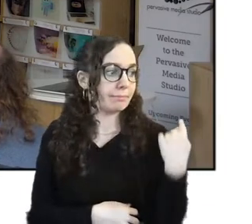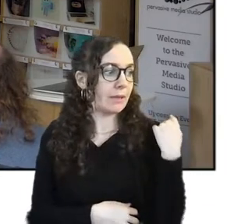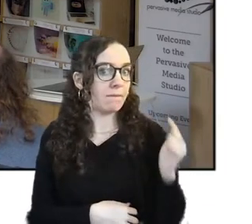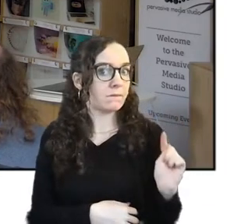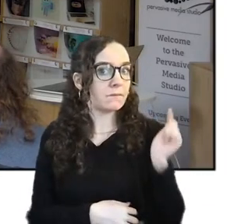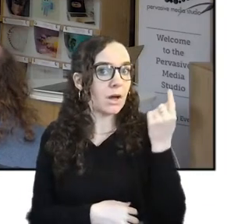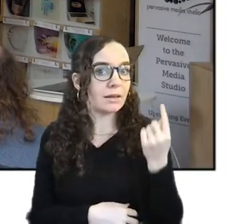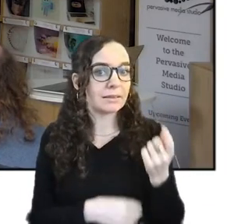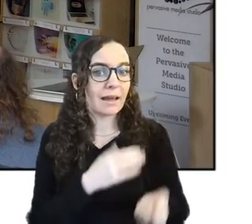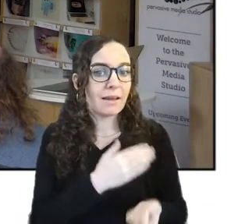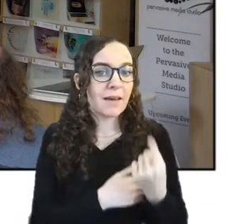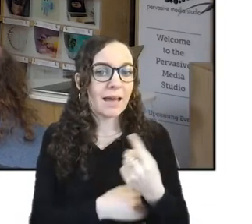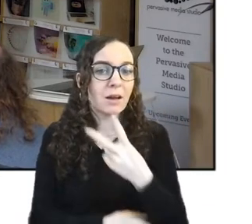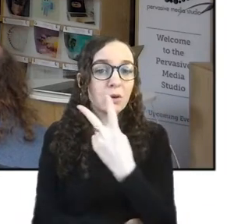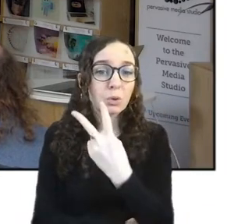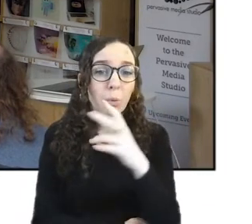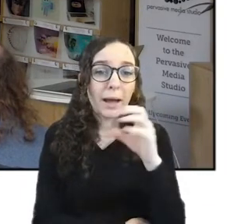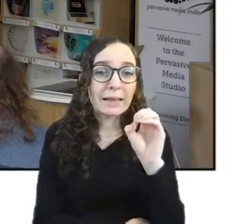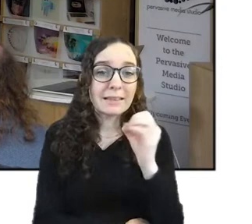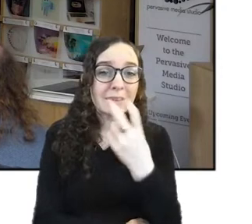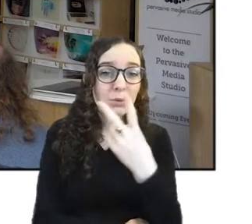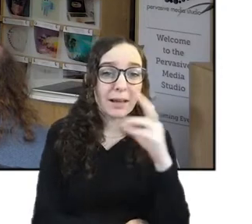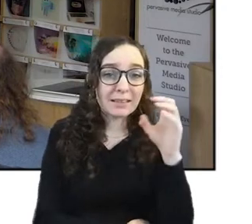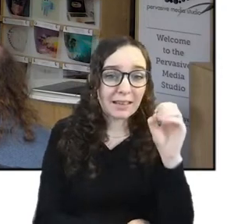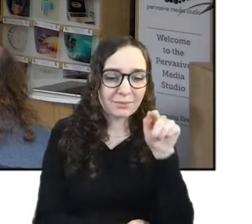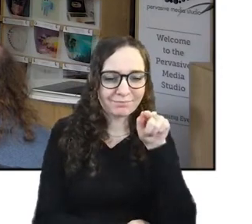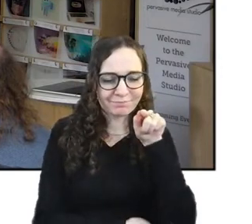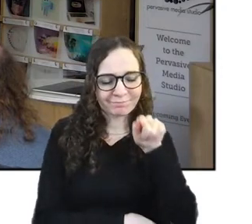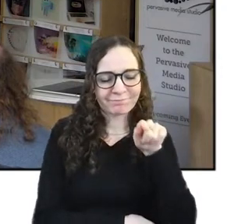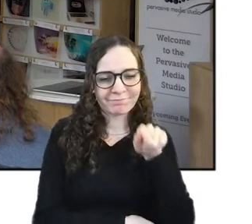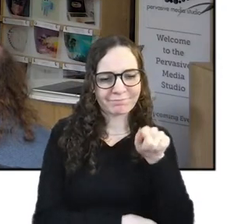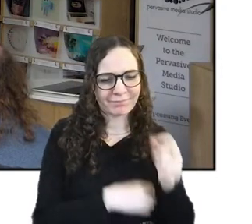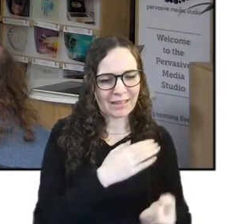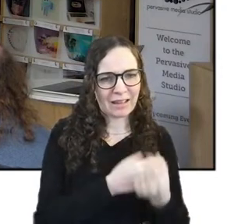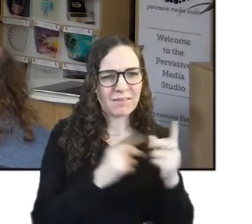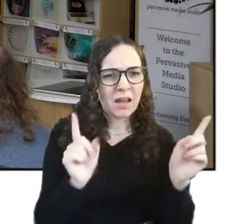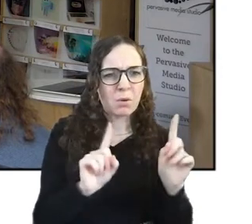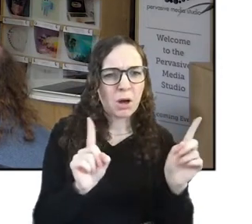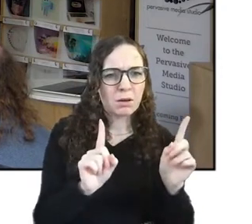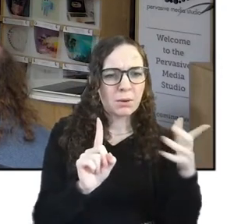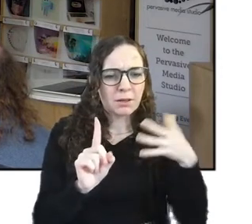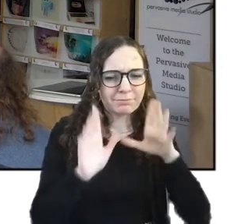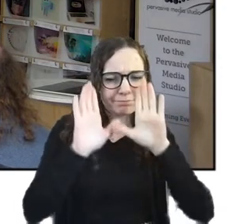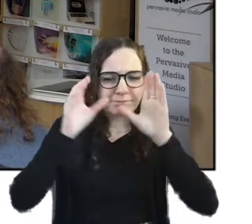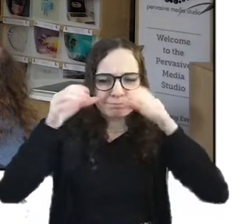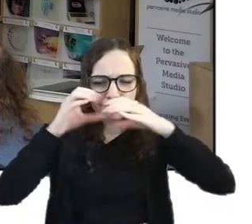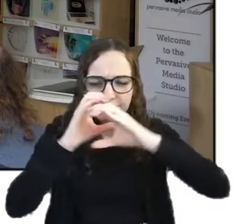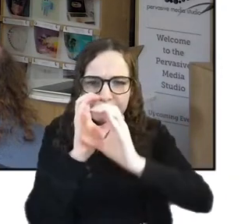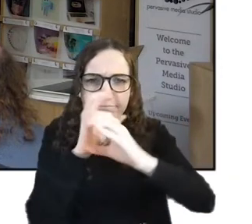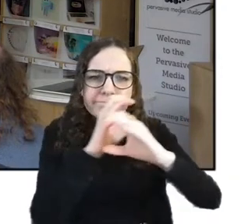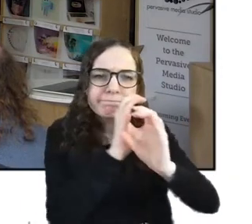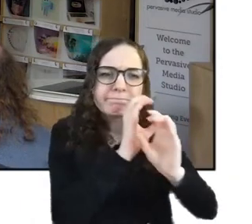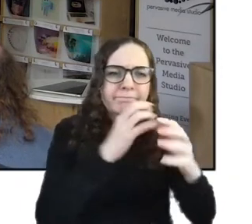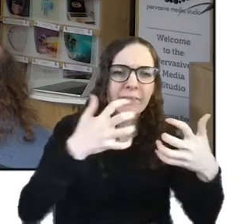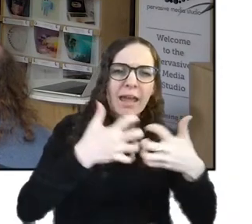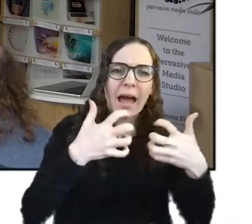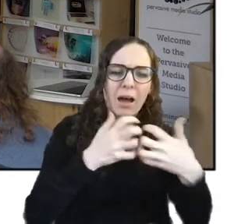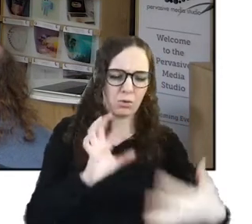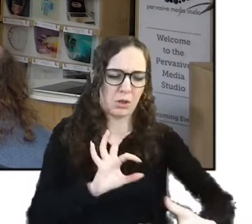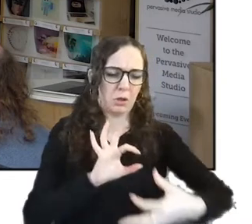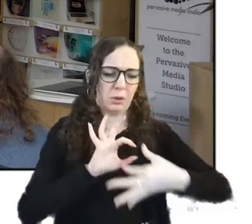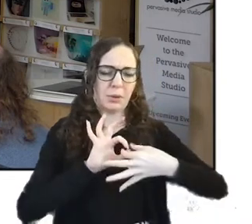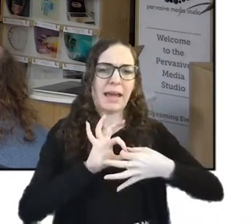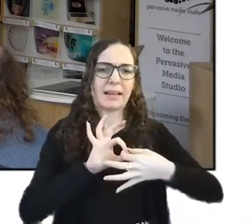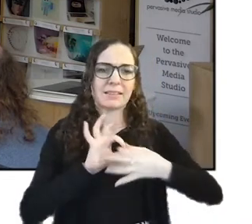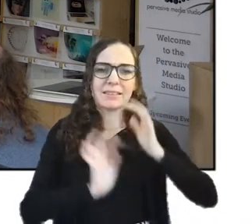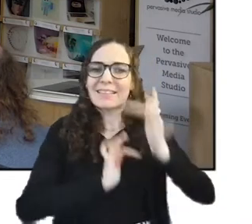program provided a different lens and approaches to explore how we connect digitally in that time and we